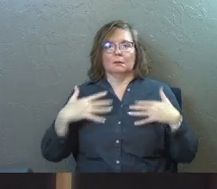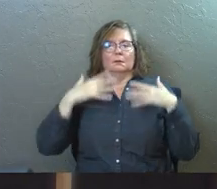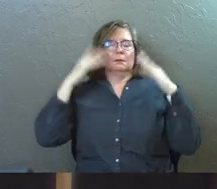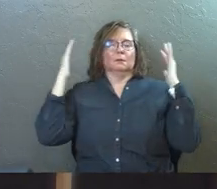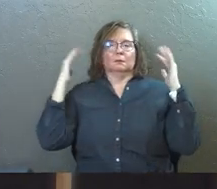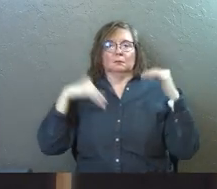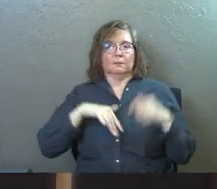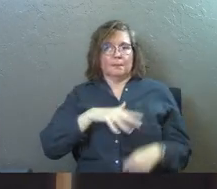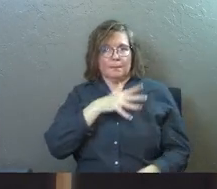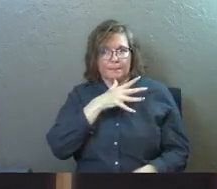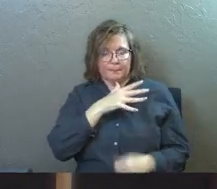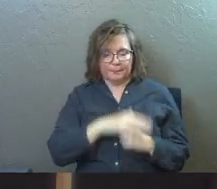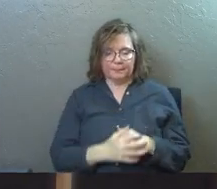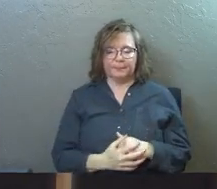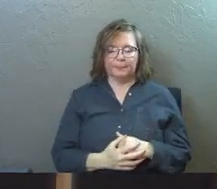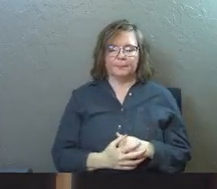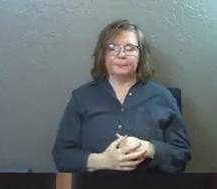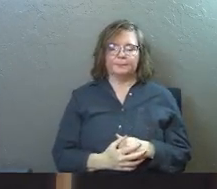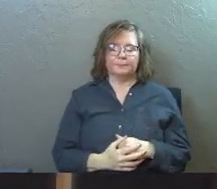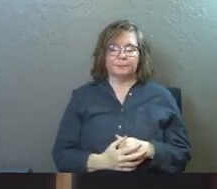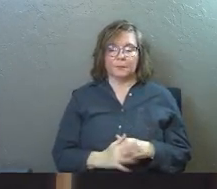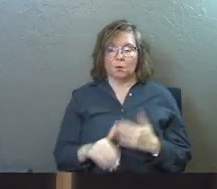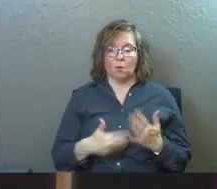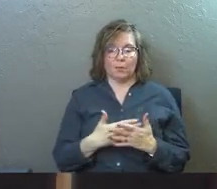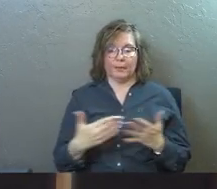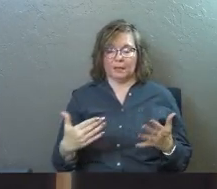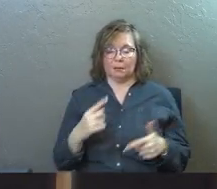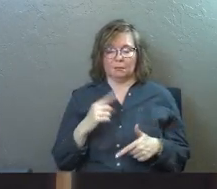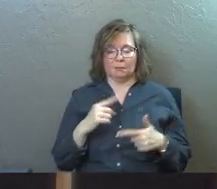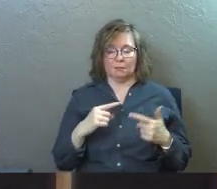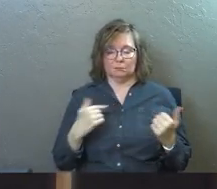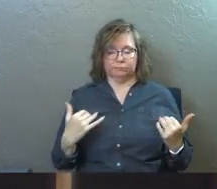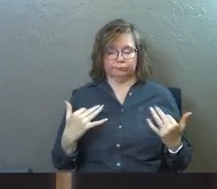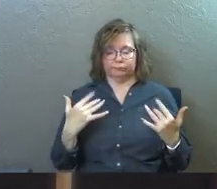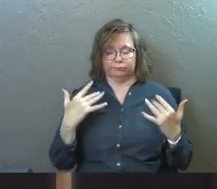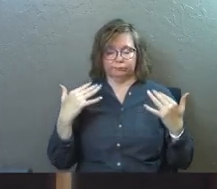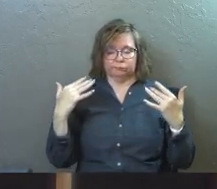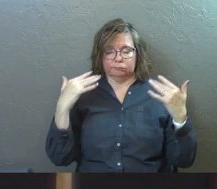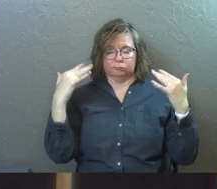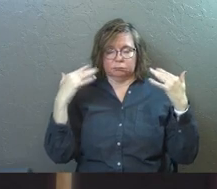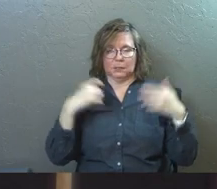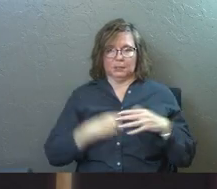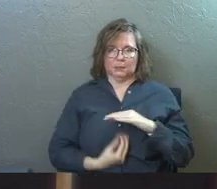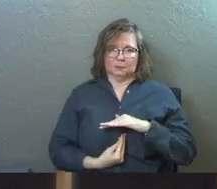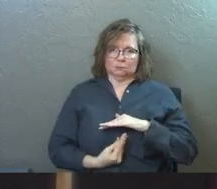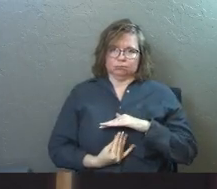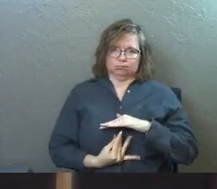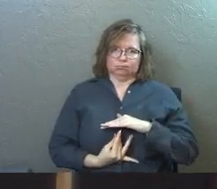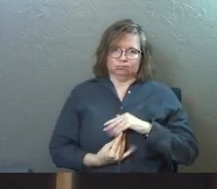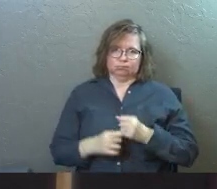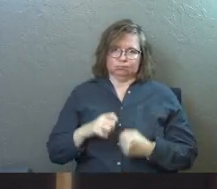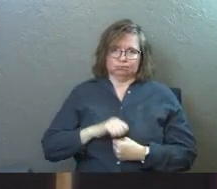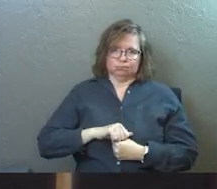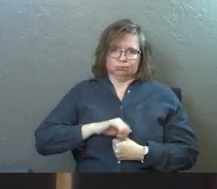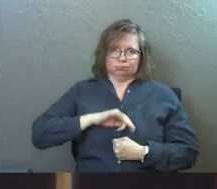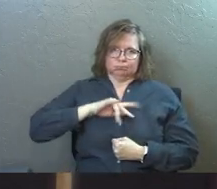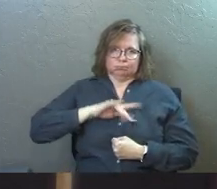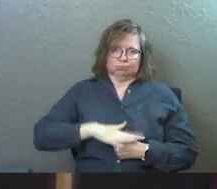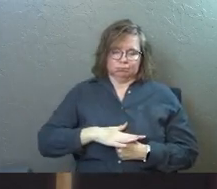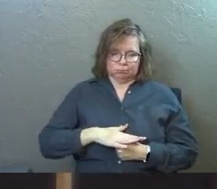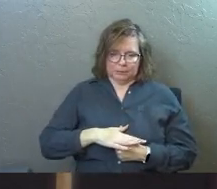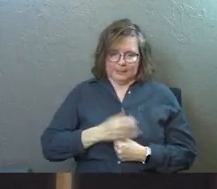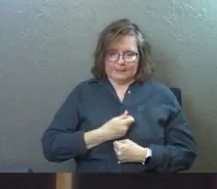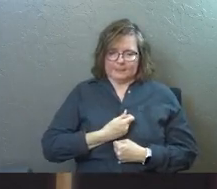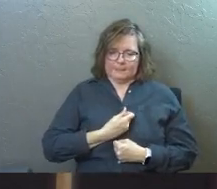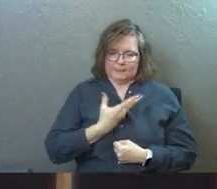for her as a mom and just all the things and some temper came up and some